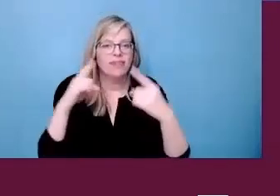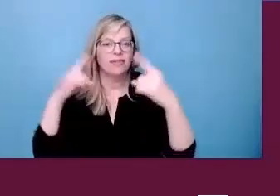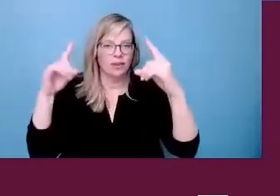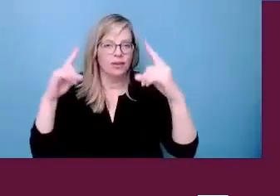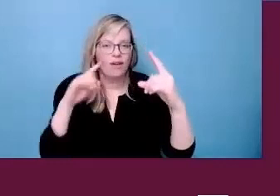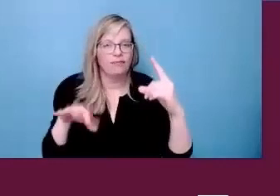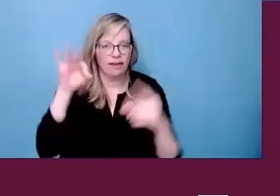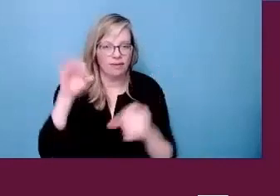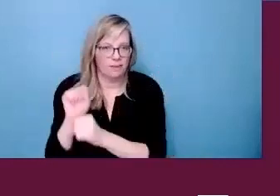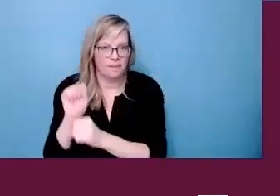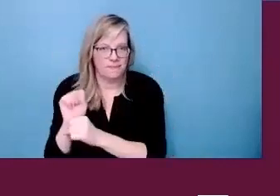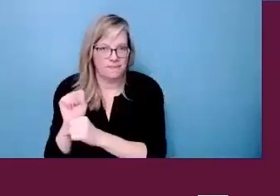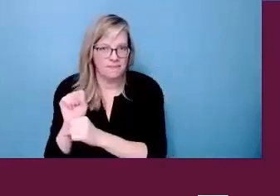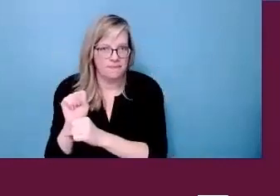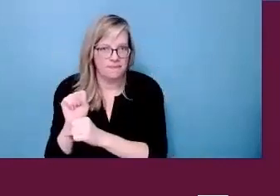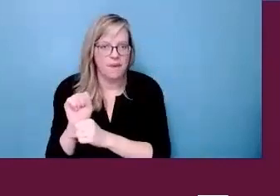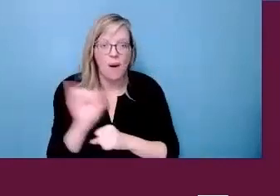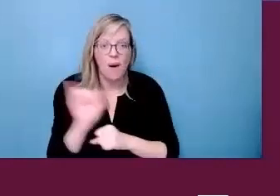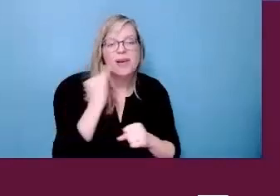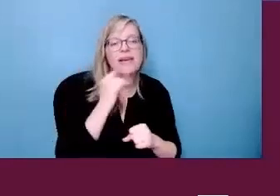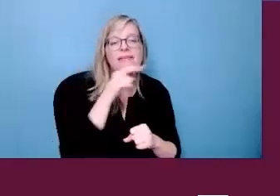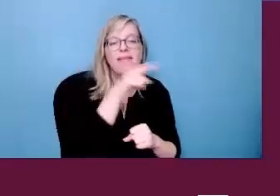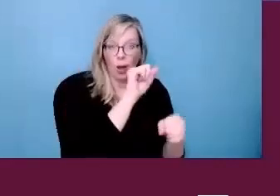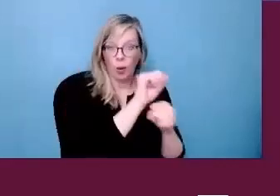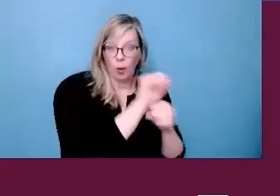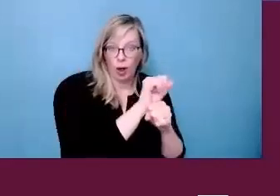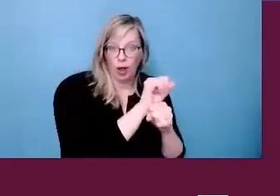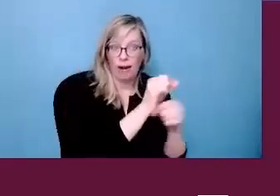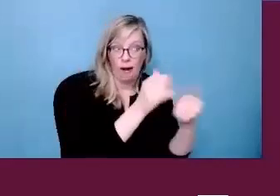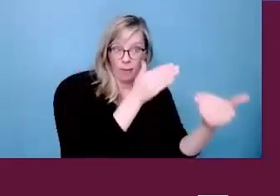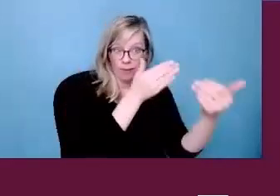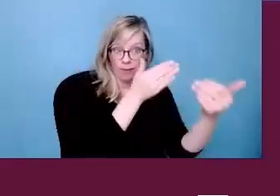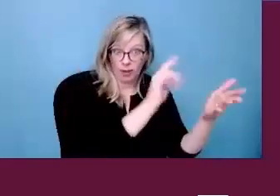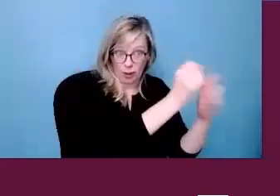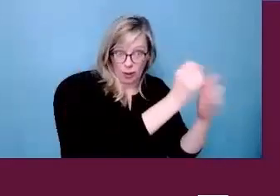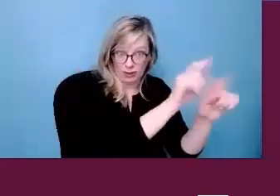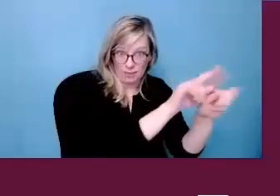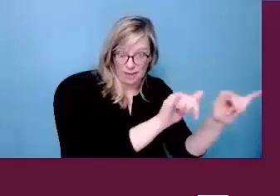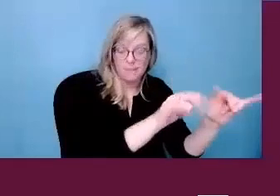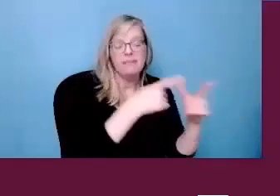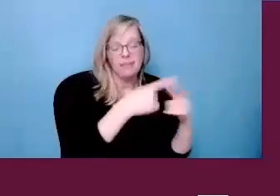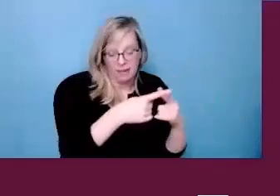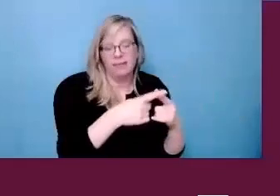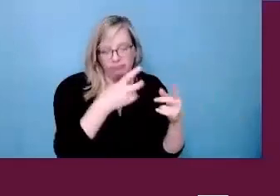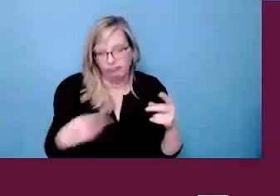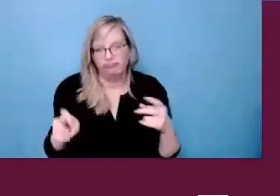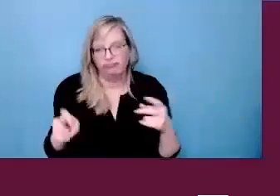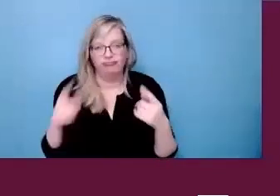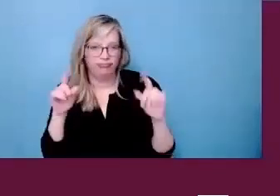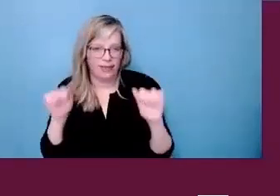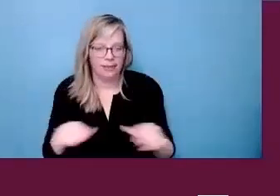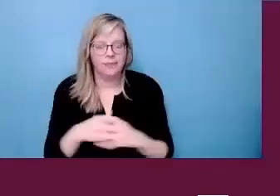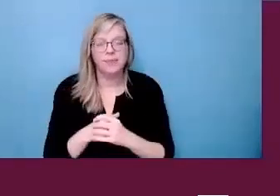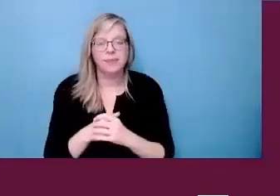than twice as likely to find paid employment after graduation, which increases if they work in the last couple of years of other schooling as well.